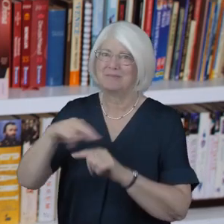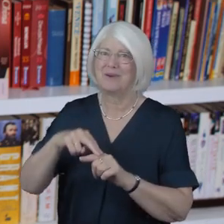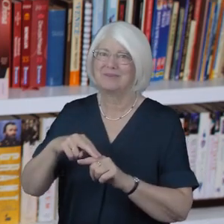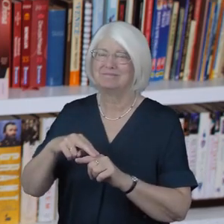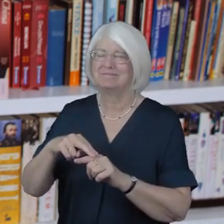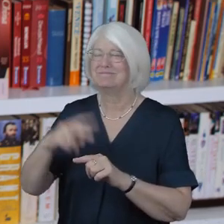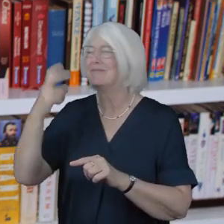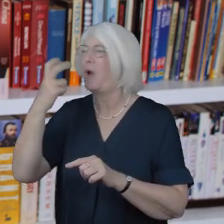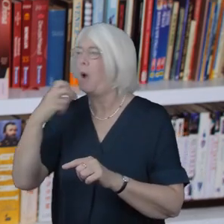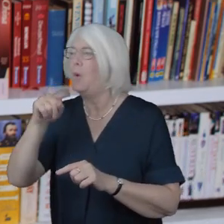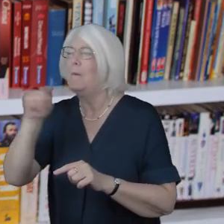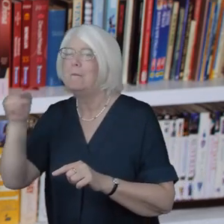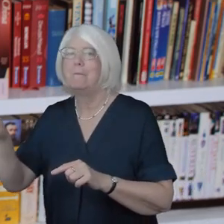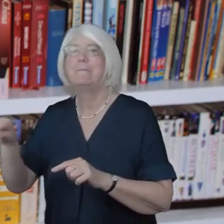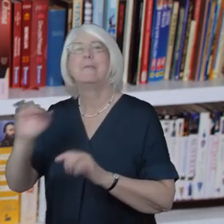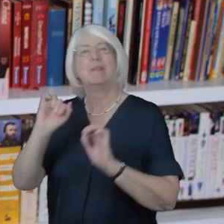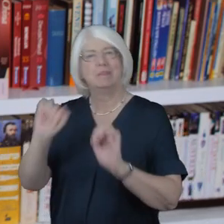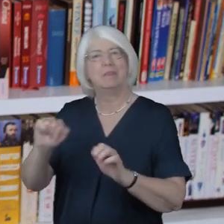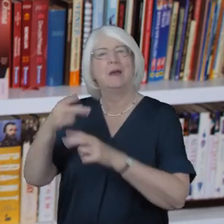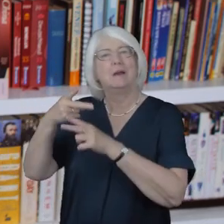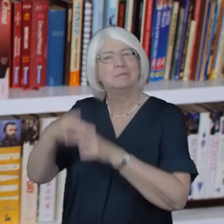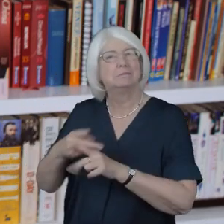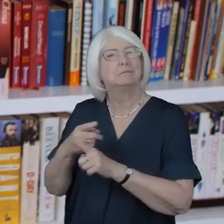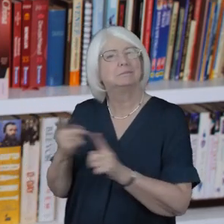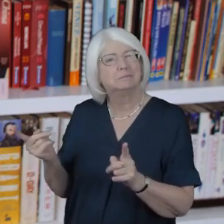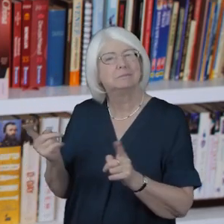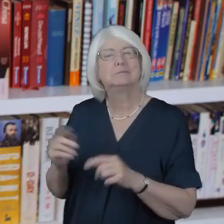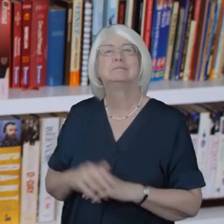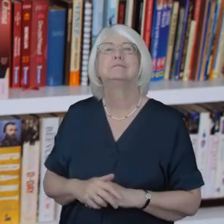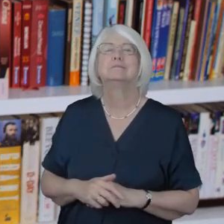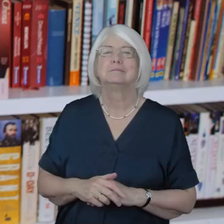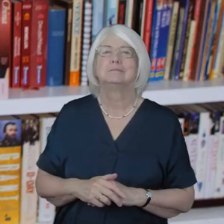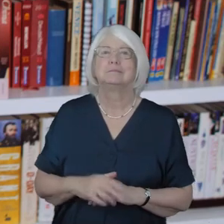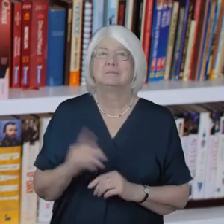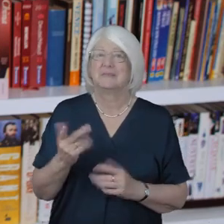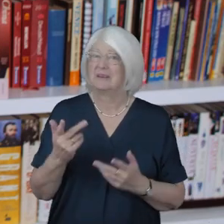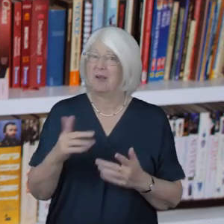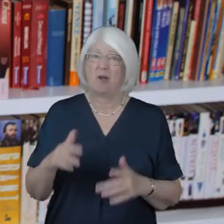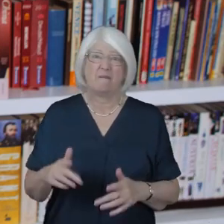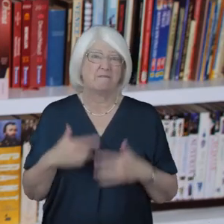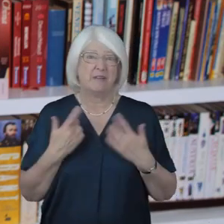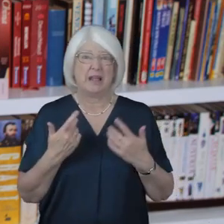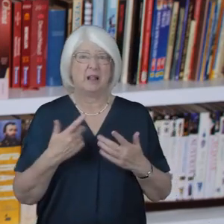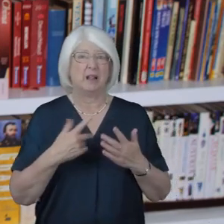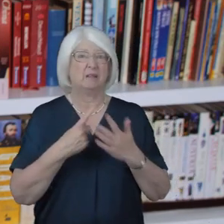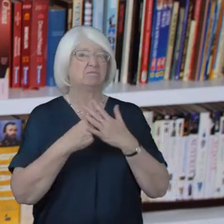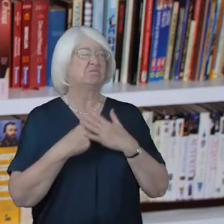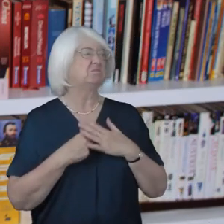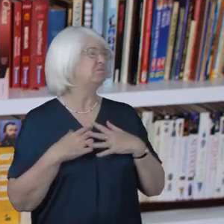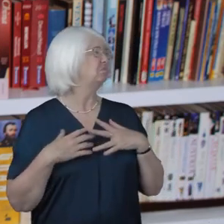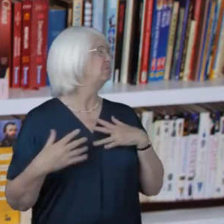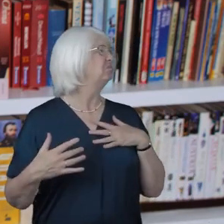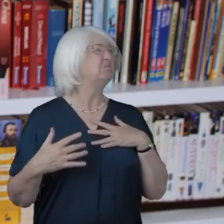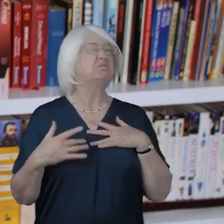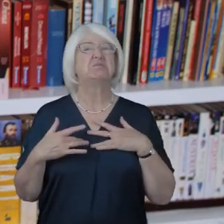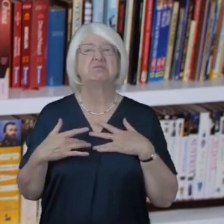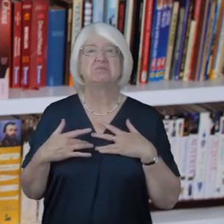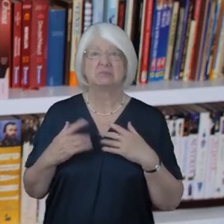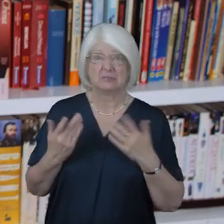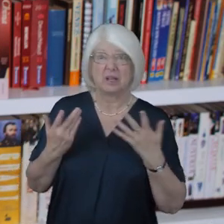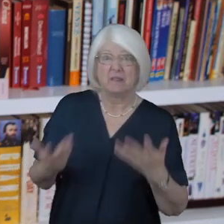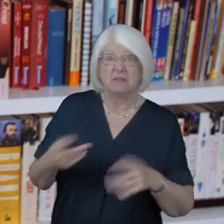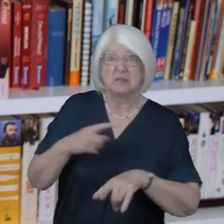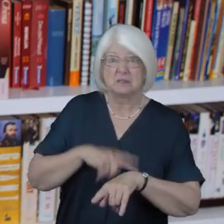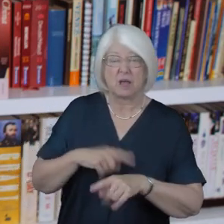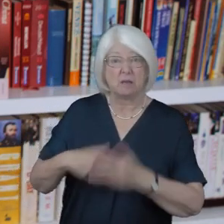often feel overlooked and forgotten and who at this time in our contemporary history have borne the brunt of a disease which in